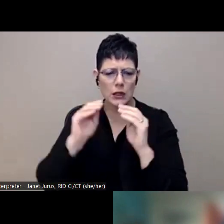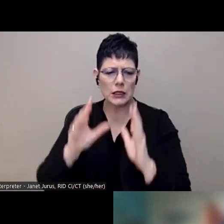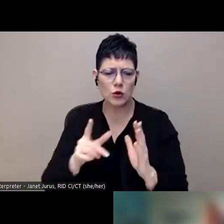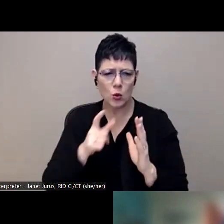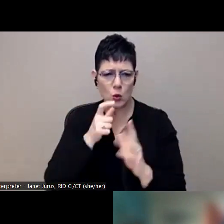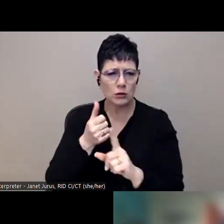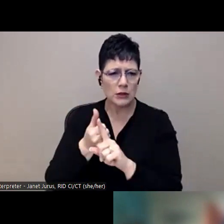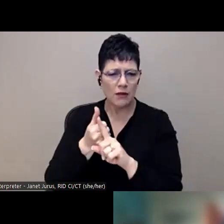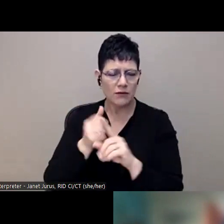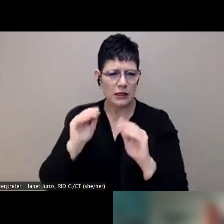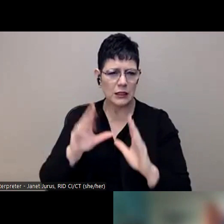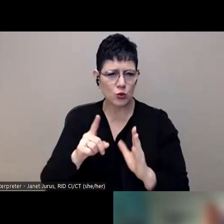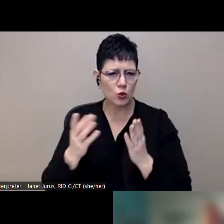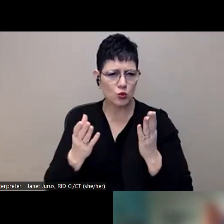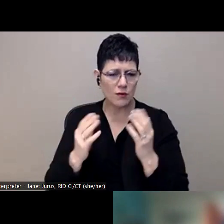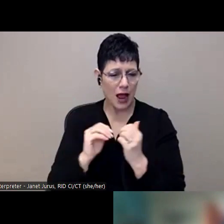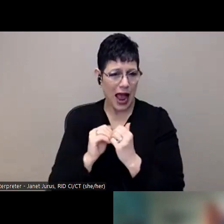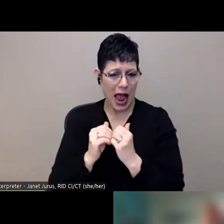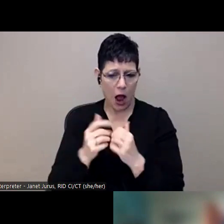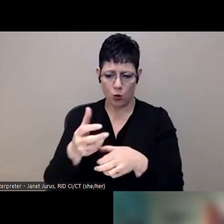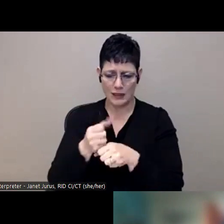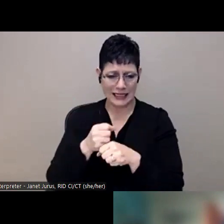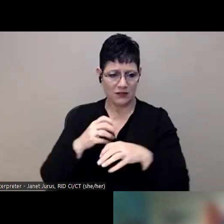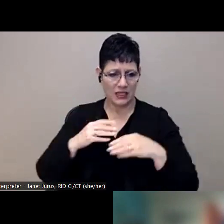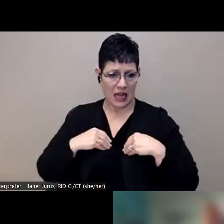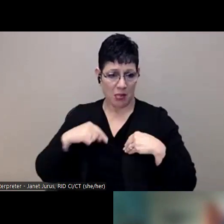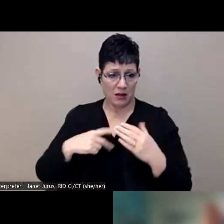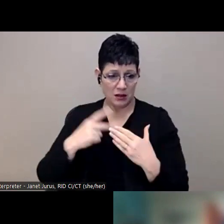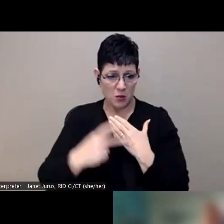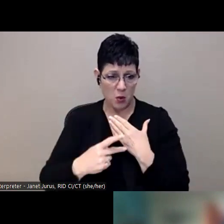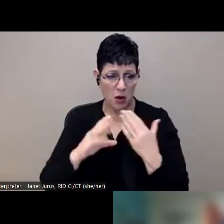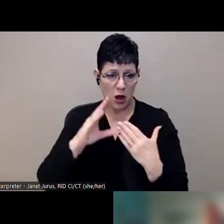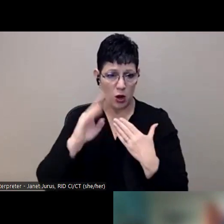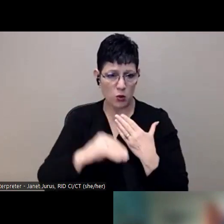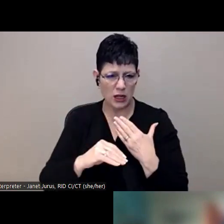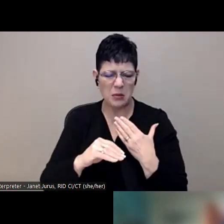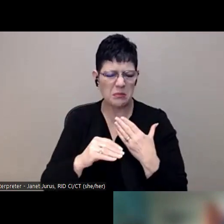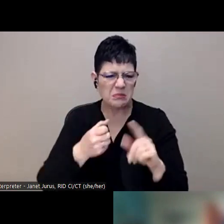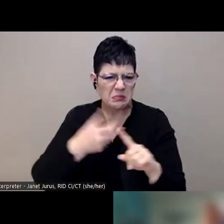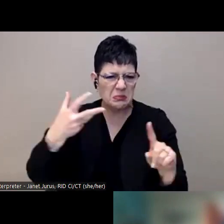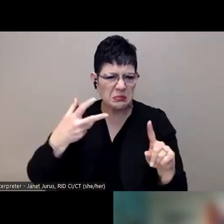classes you serve? How have they received this programming and curriculum? And what does that dynamic look like?